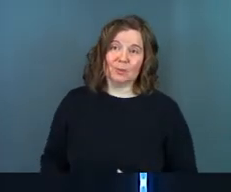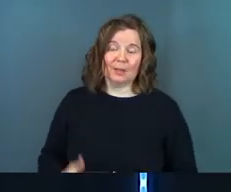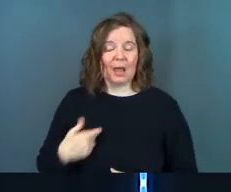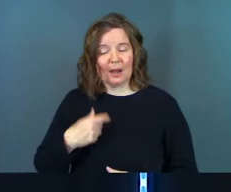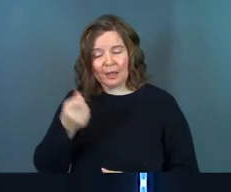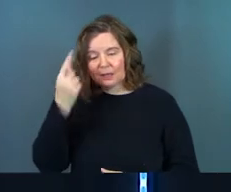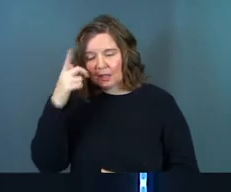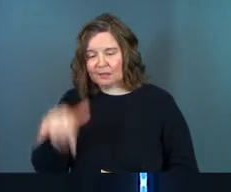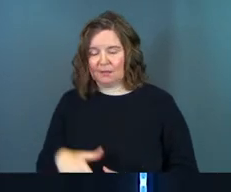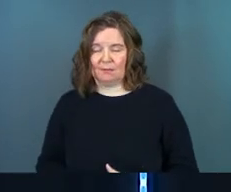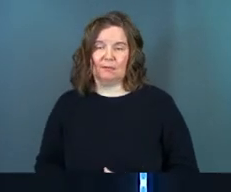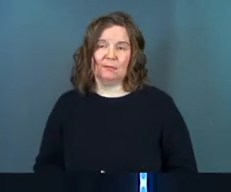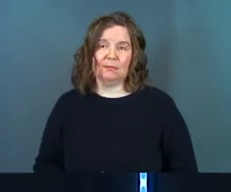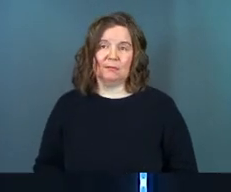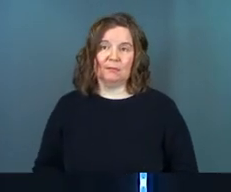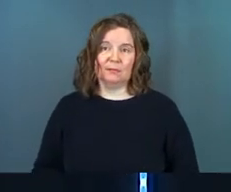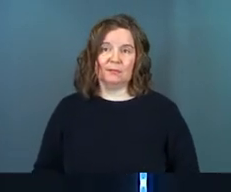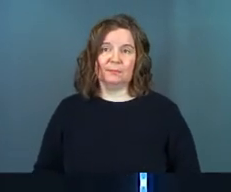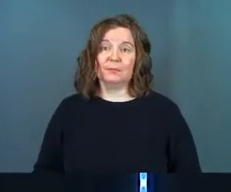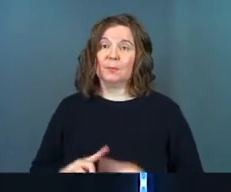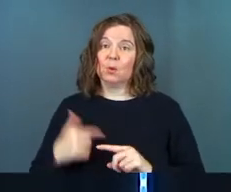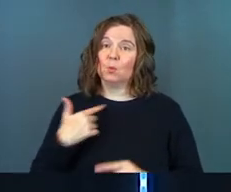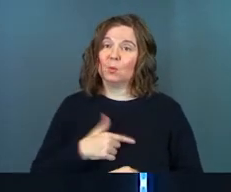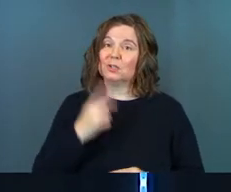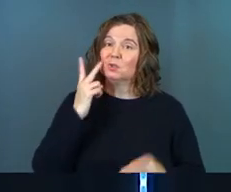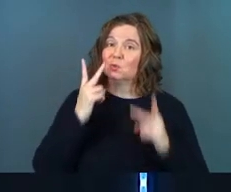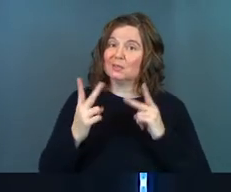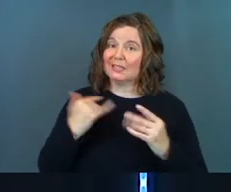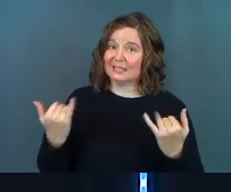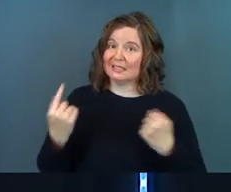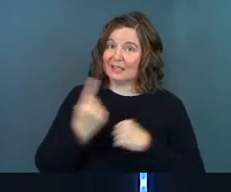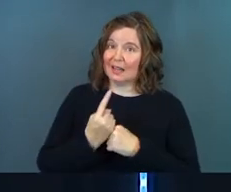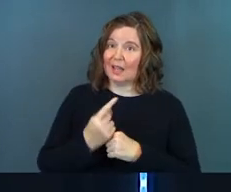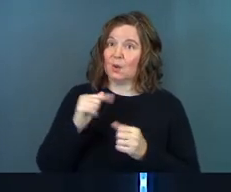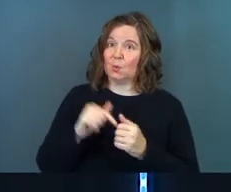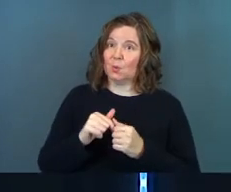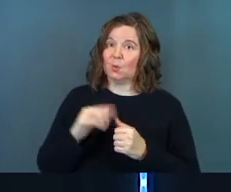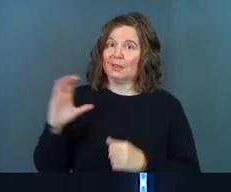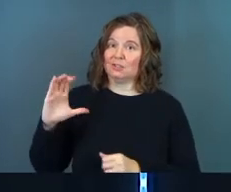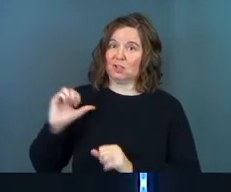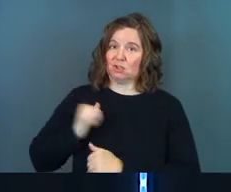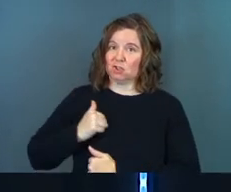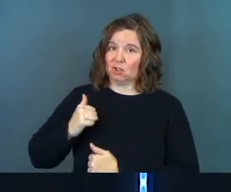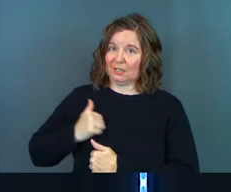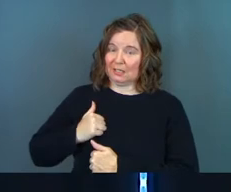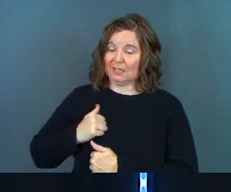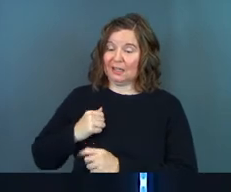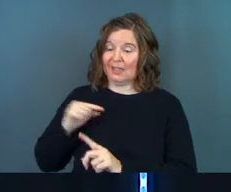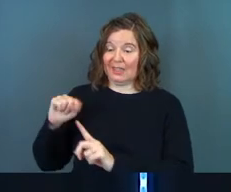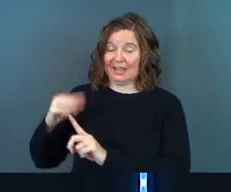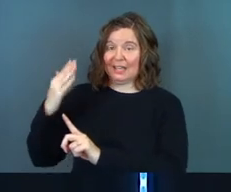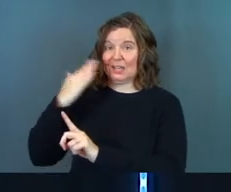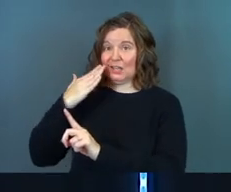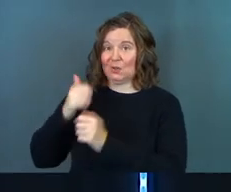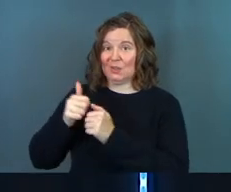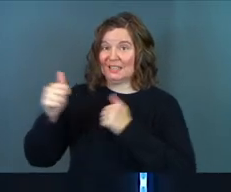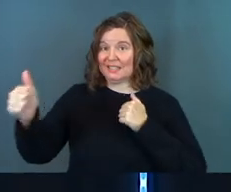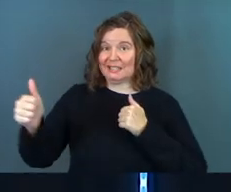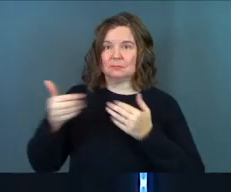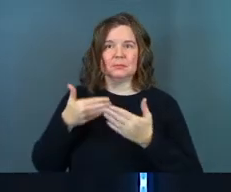And I get it. But we need to see this today with this centurion, that he knew distance did not matter.